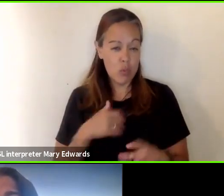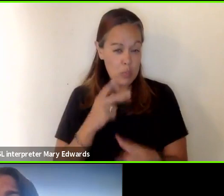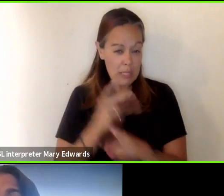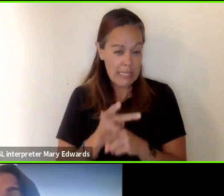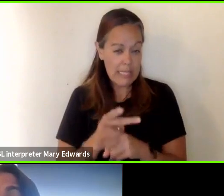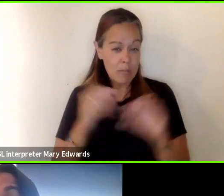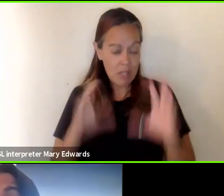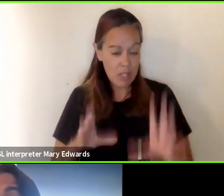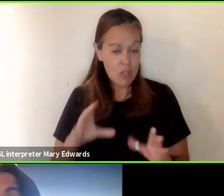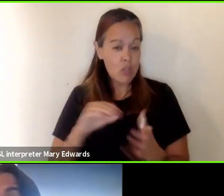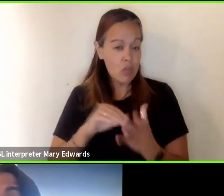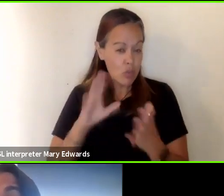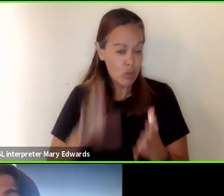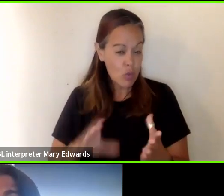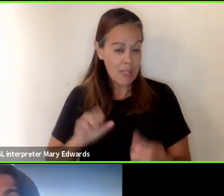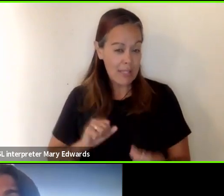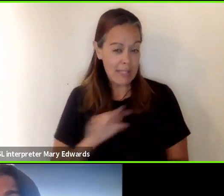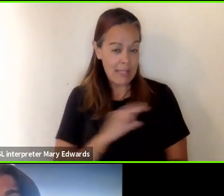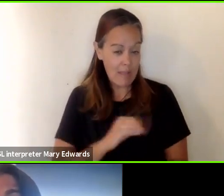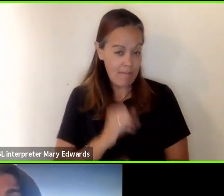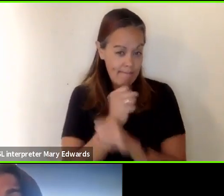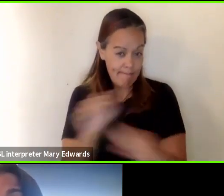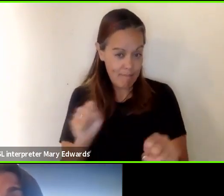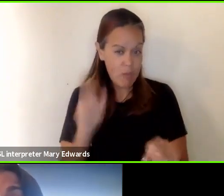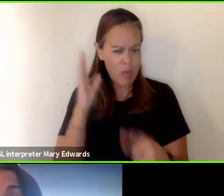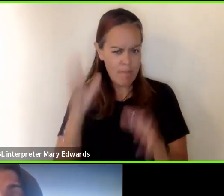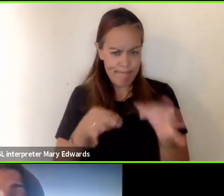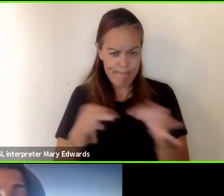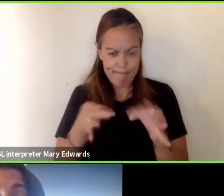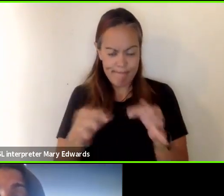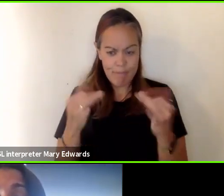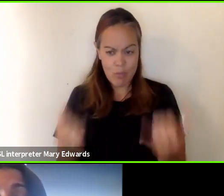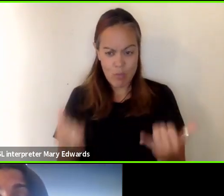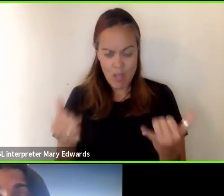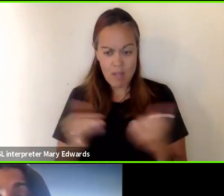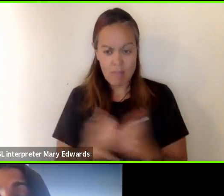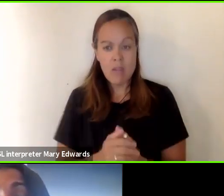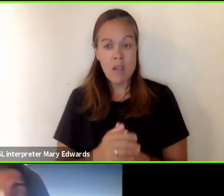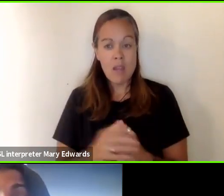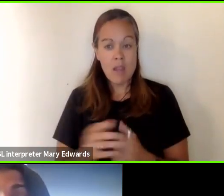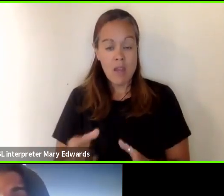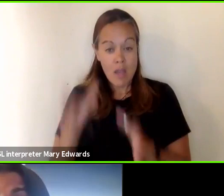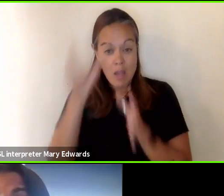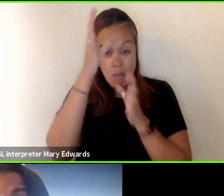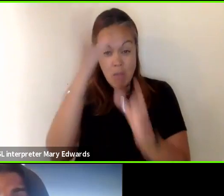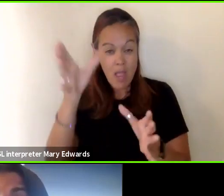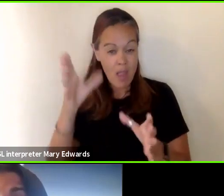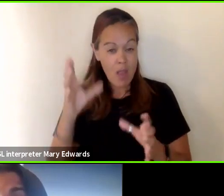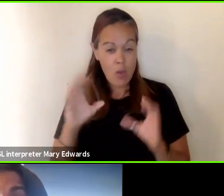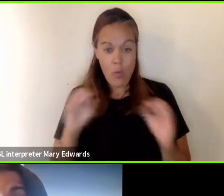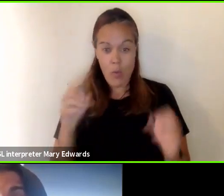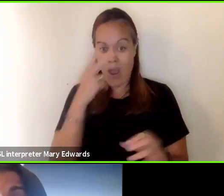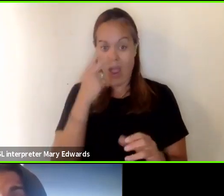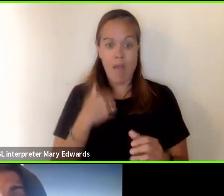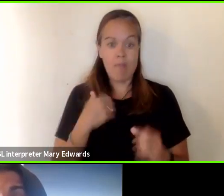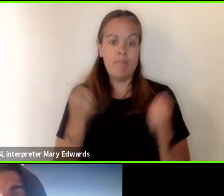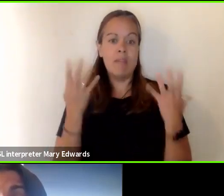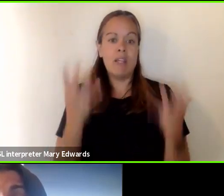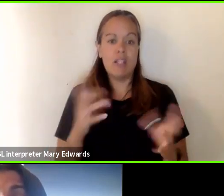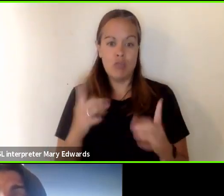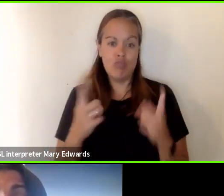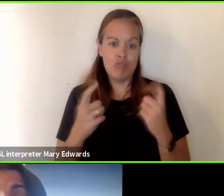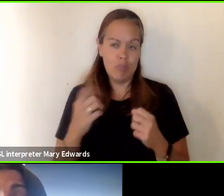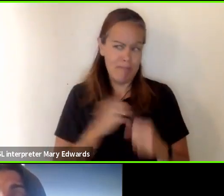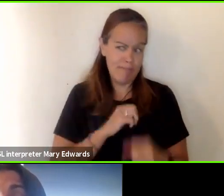and we will be going over some of those today parents no doubt have many questions about the return to